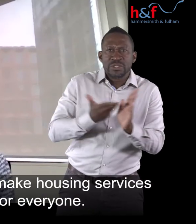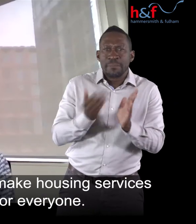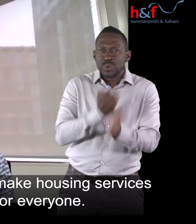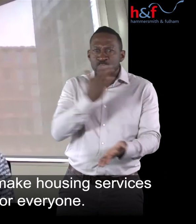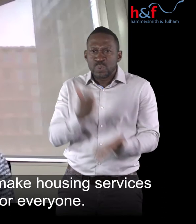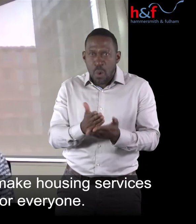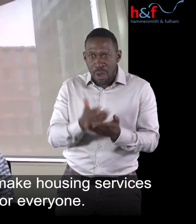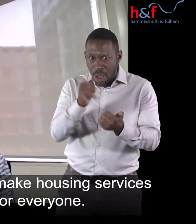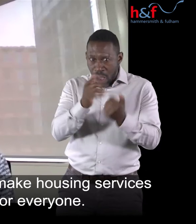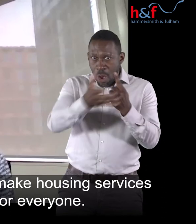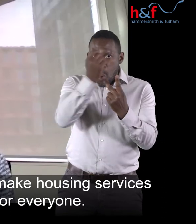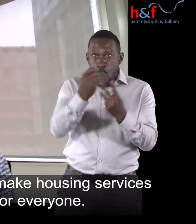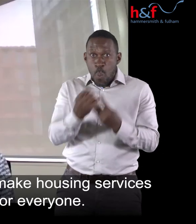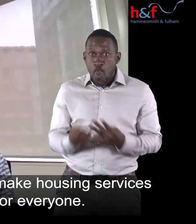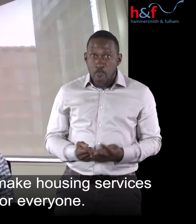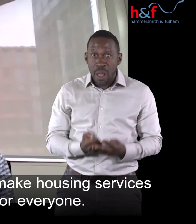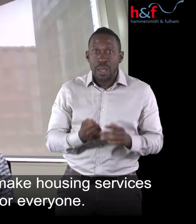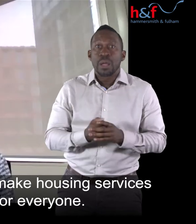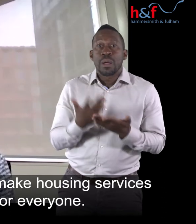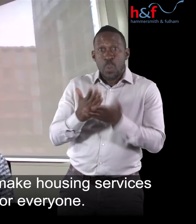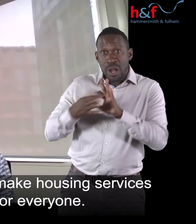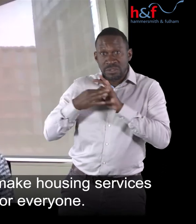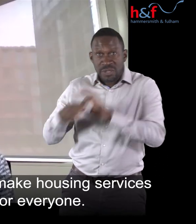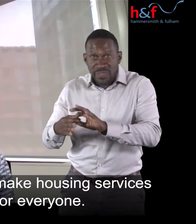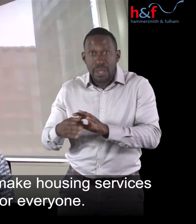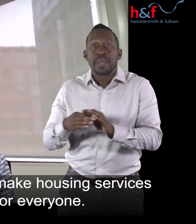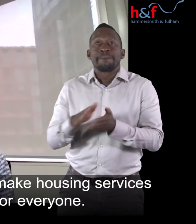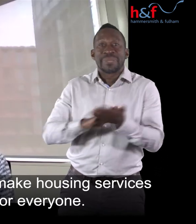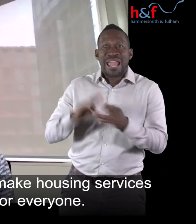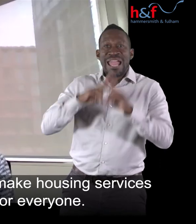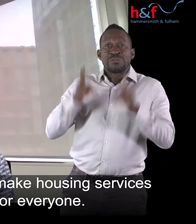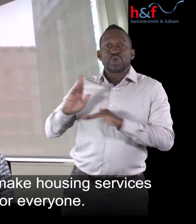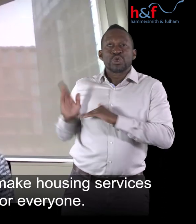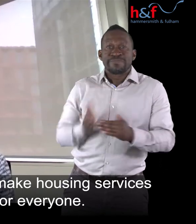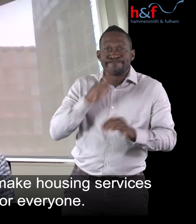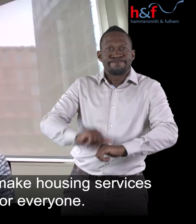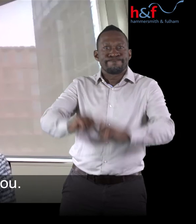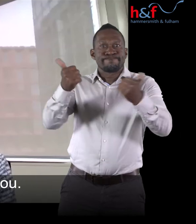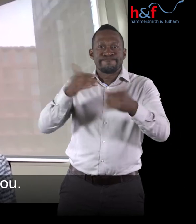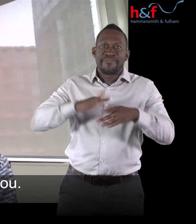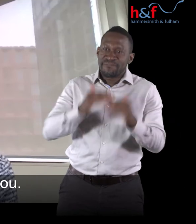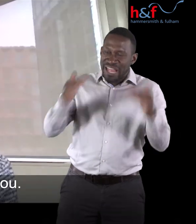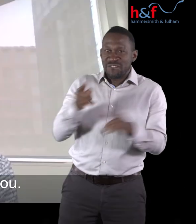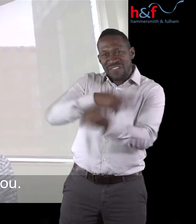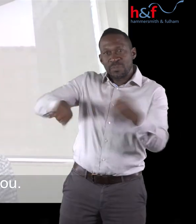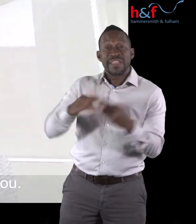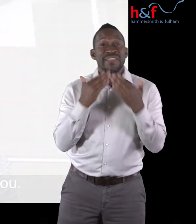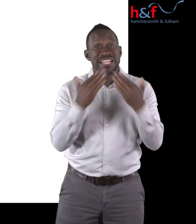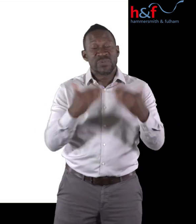Working together, we can make housing services better and fairer for everyone. Thank you.